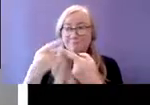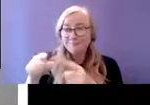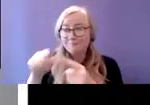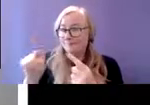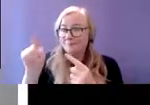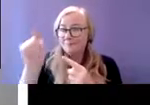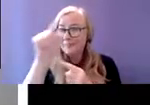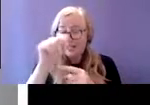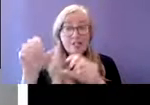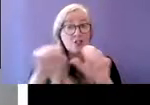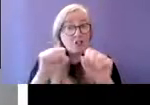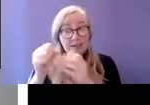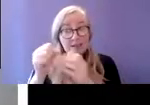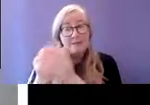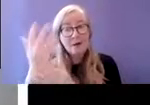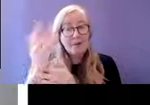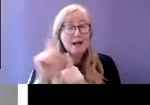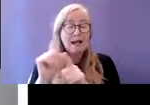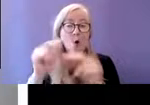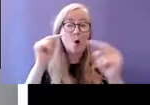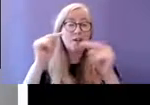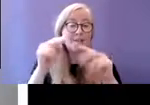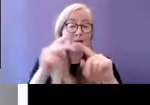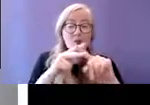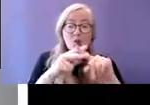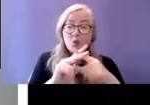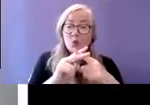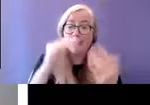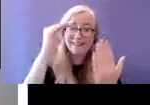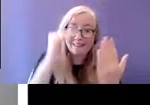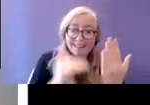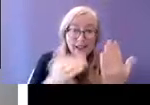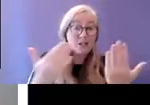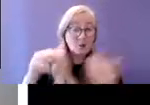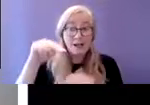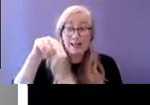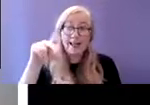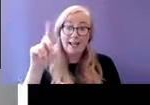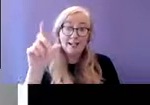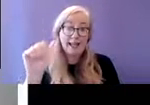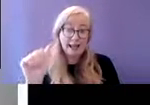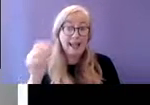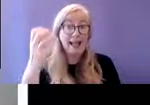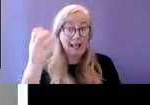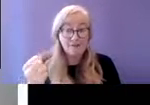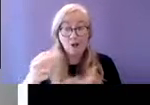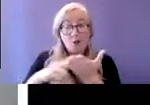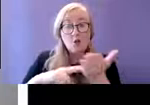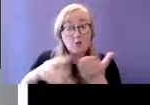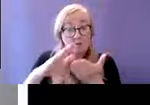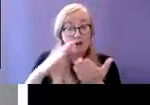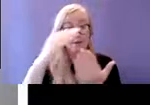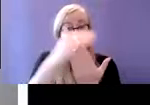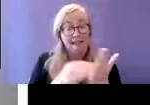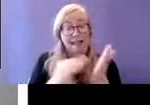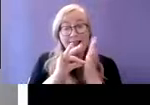and the NDA have actually put out some very useful guidelines for various service providers